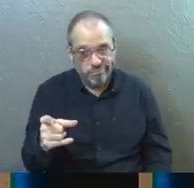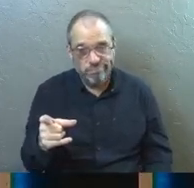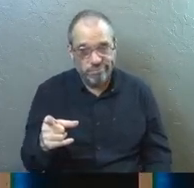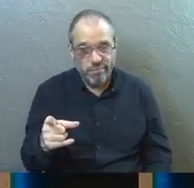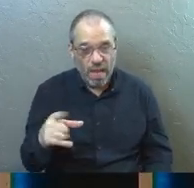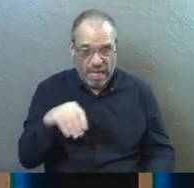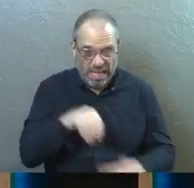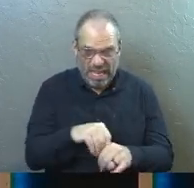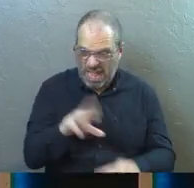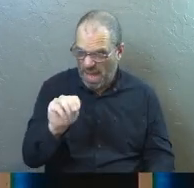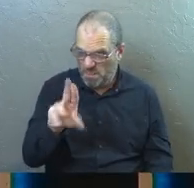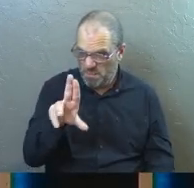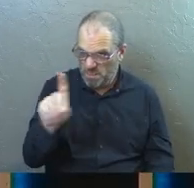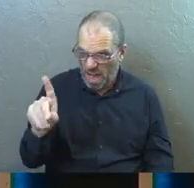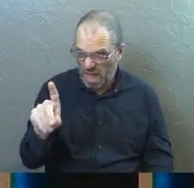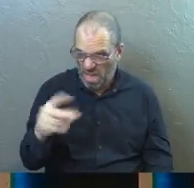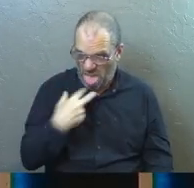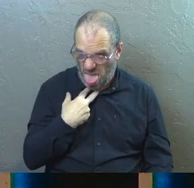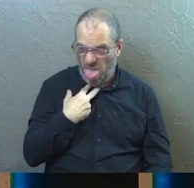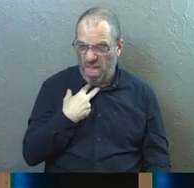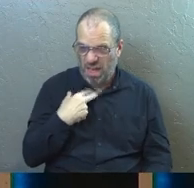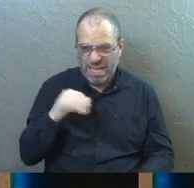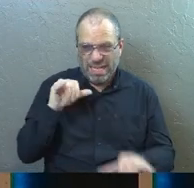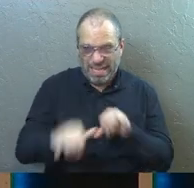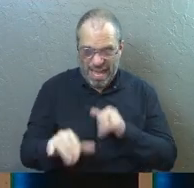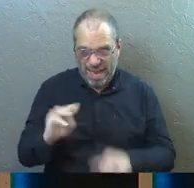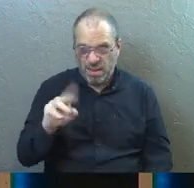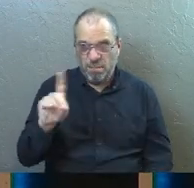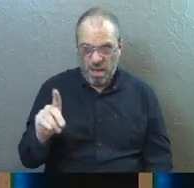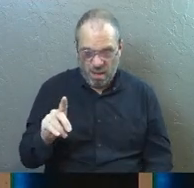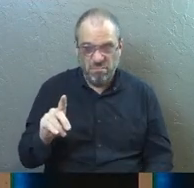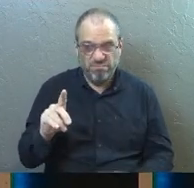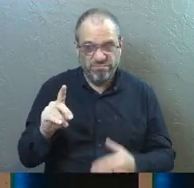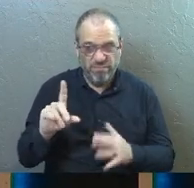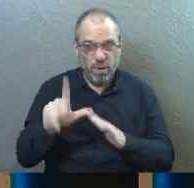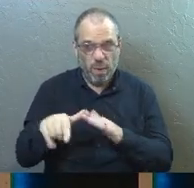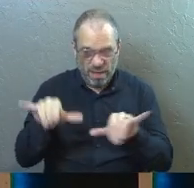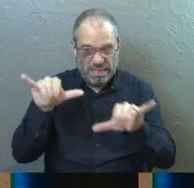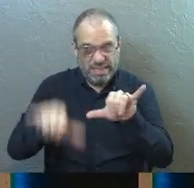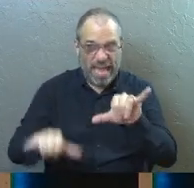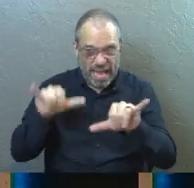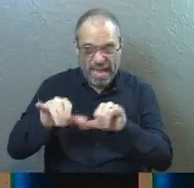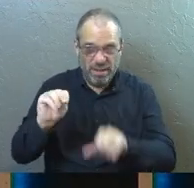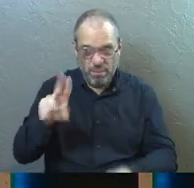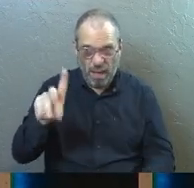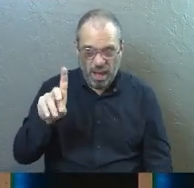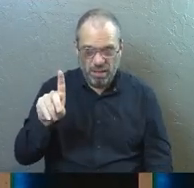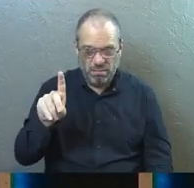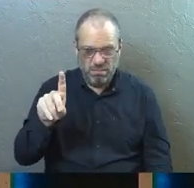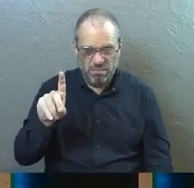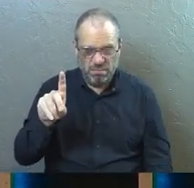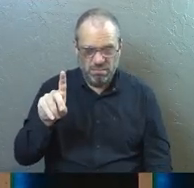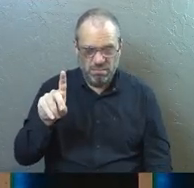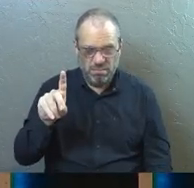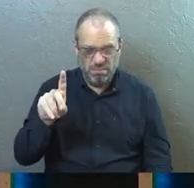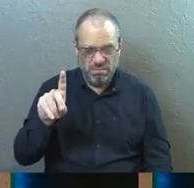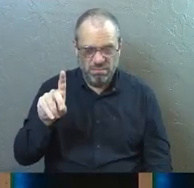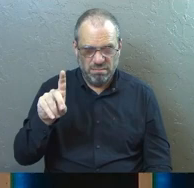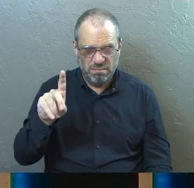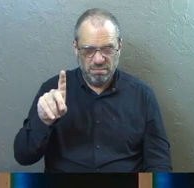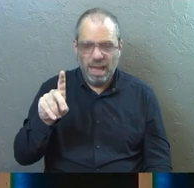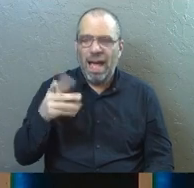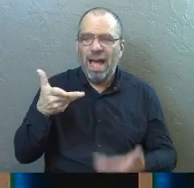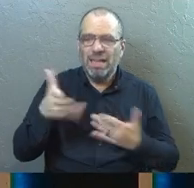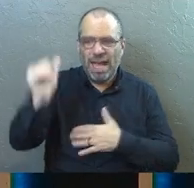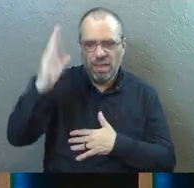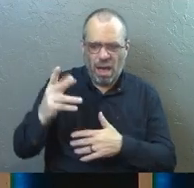waist deep in the mud right now. I think you just need to stay in the mud for a while. Just stay in the mud and let